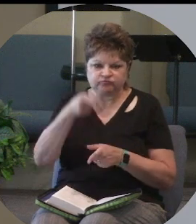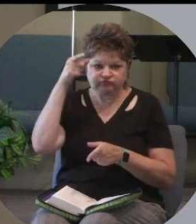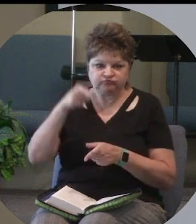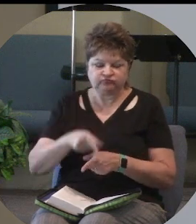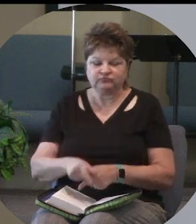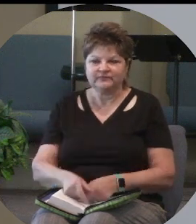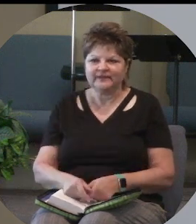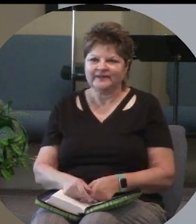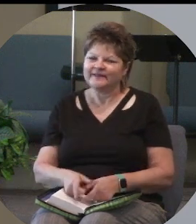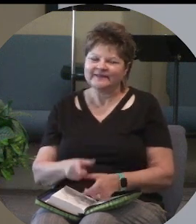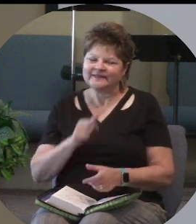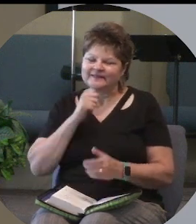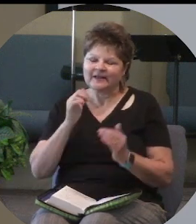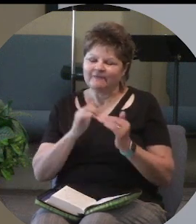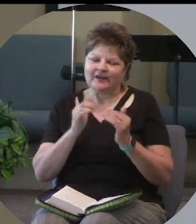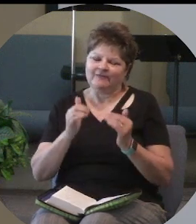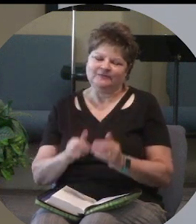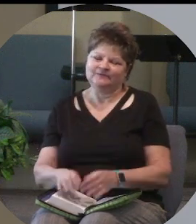That's not fair either.